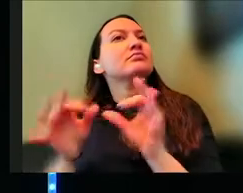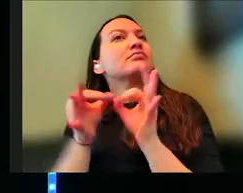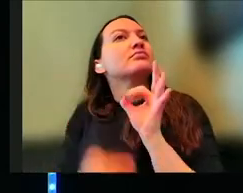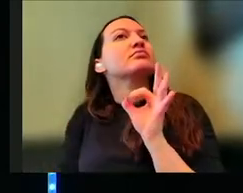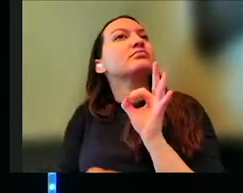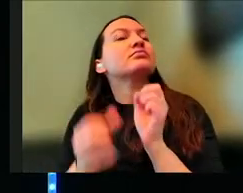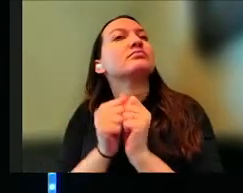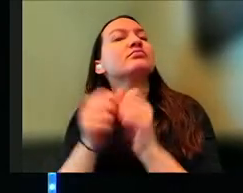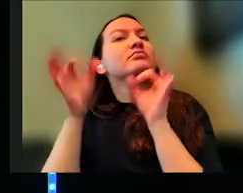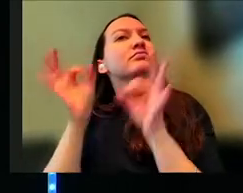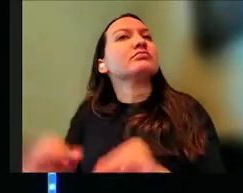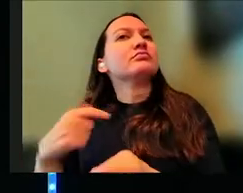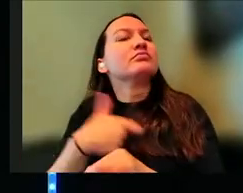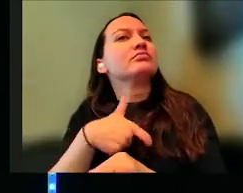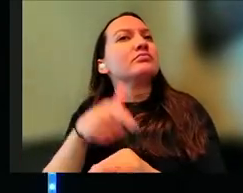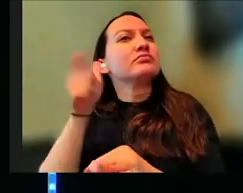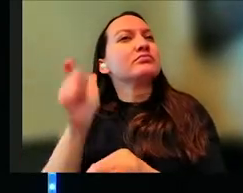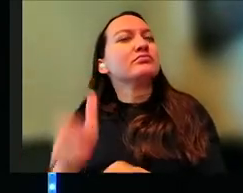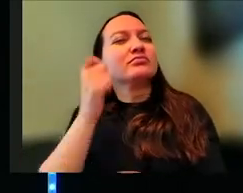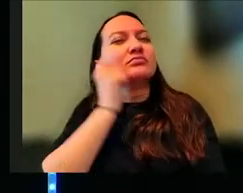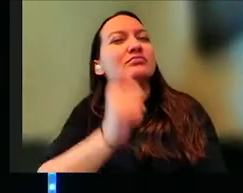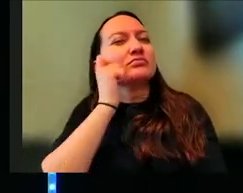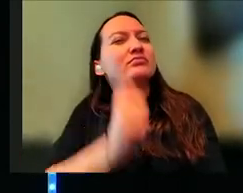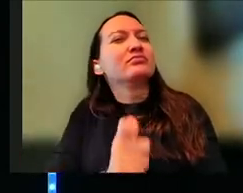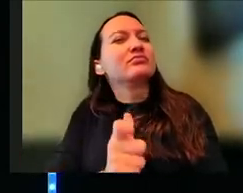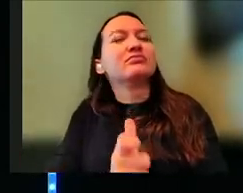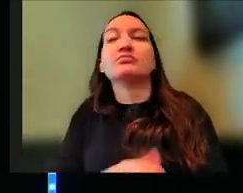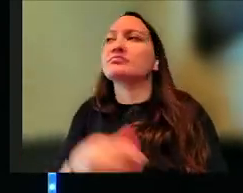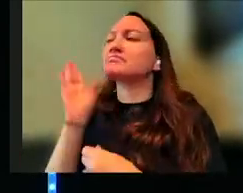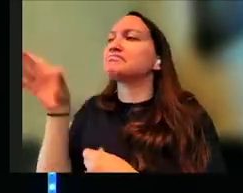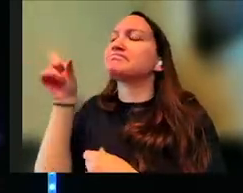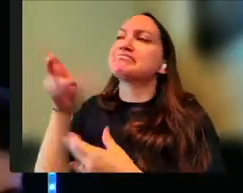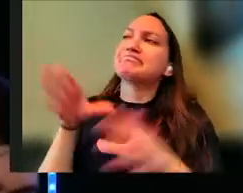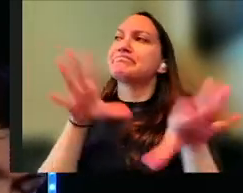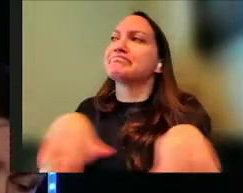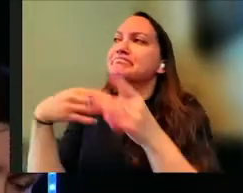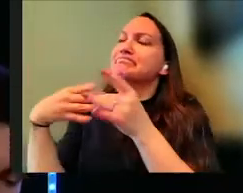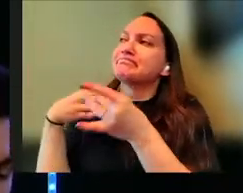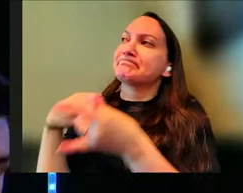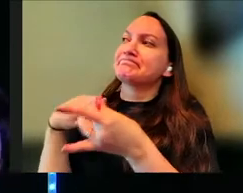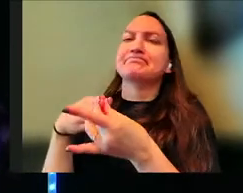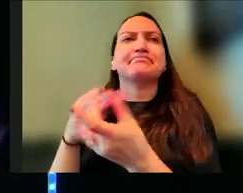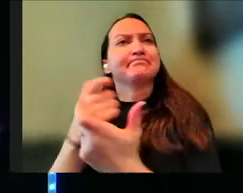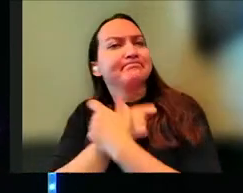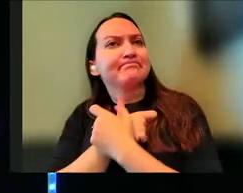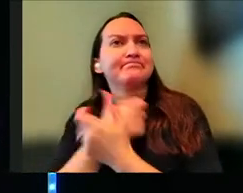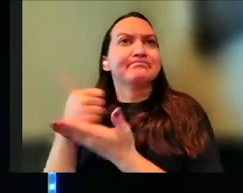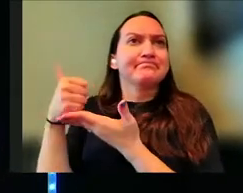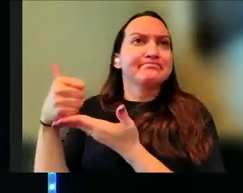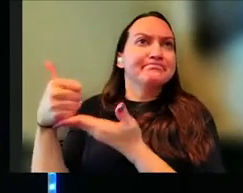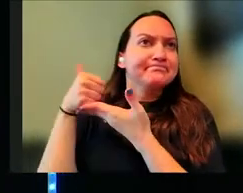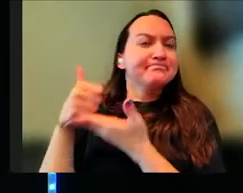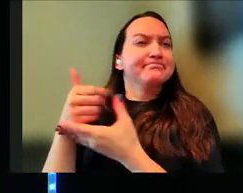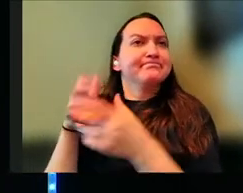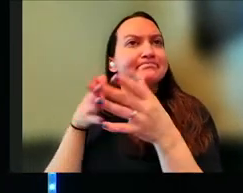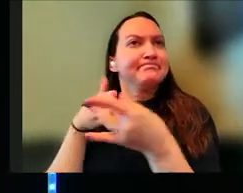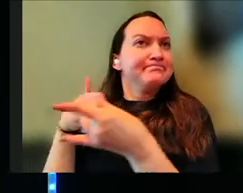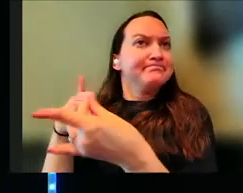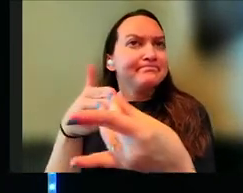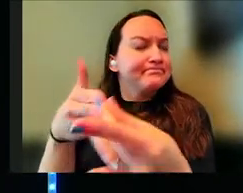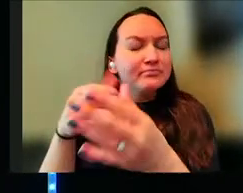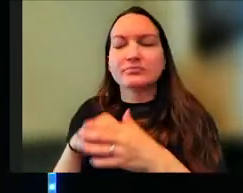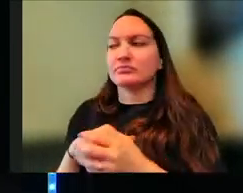the decisions that we have to make on a daily basis. He wants to lead us and love us and guide us and help us in that way.